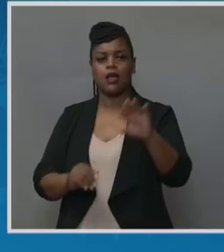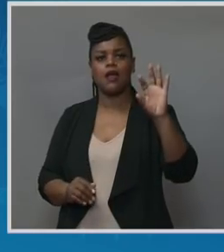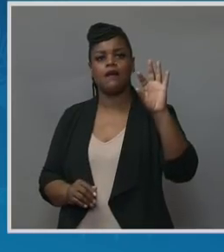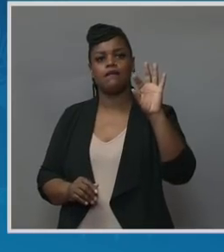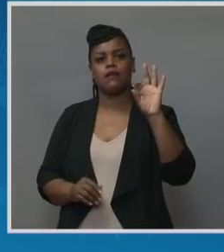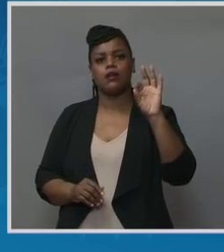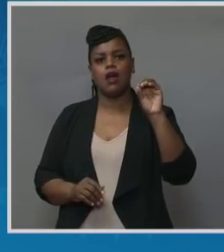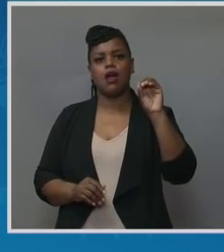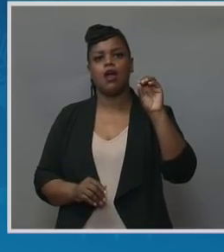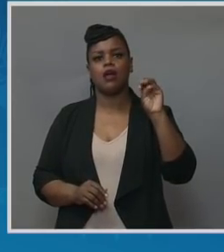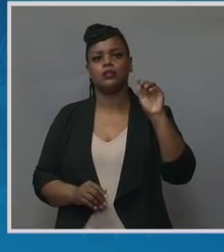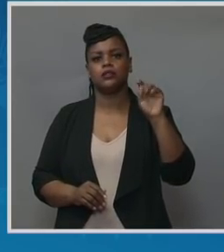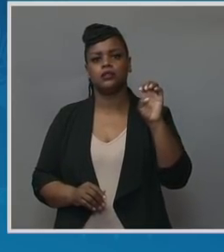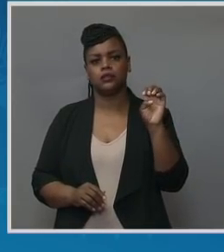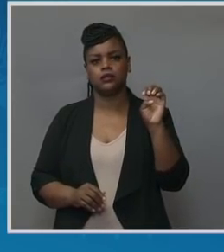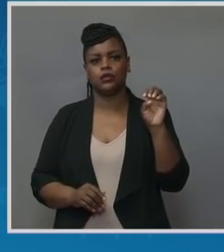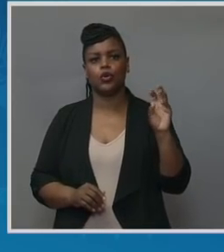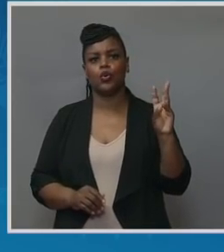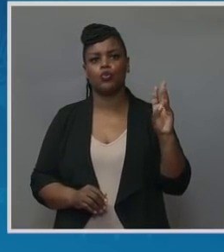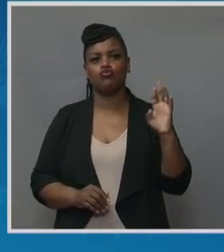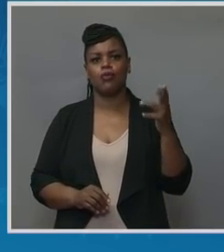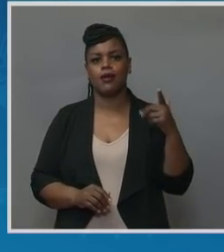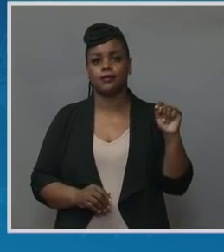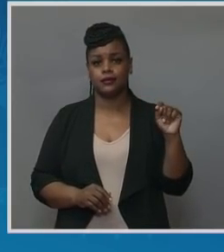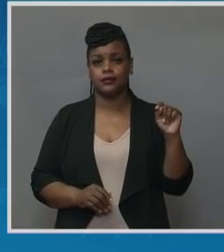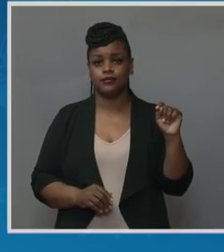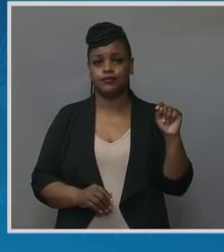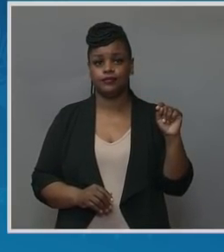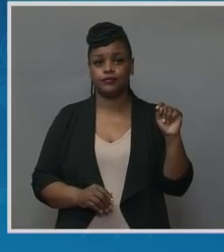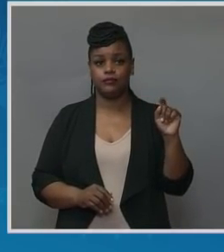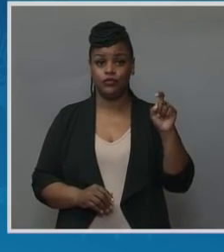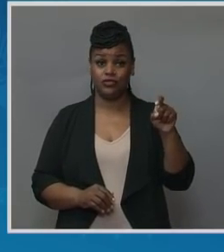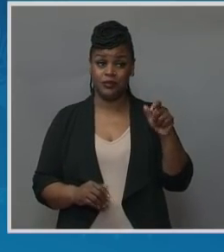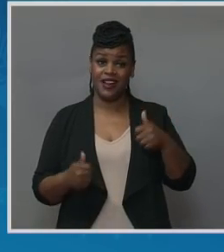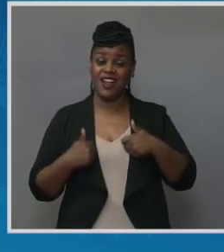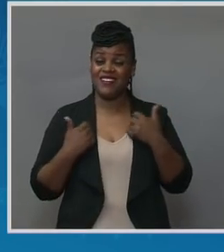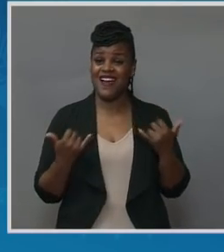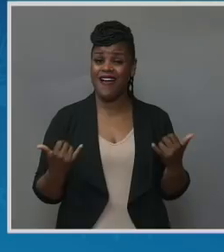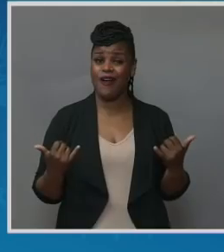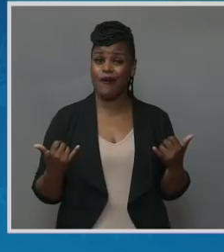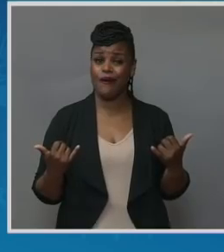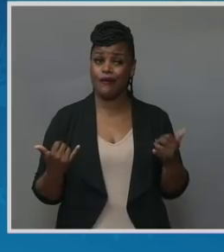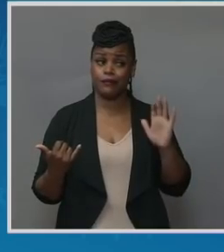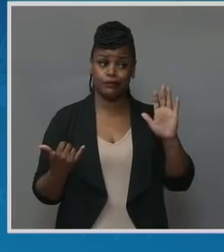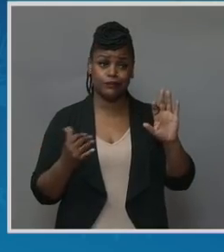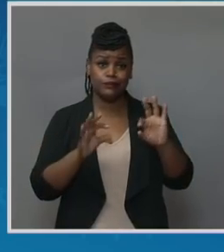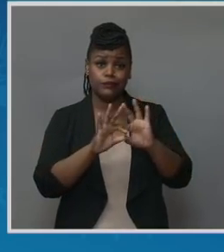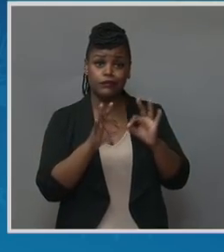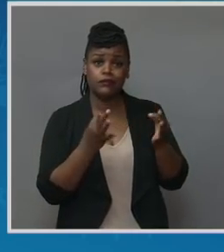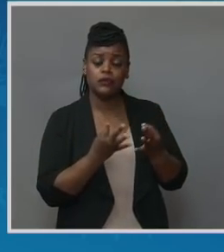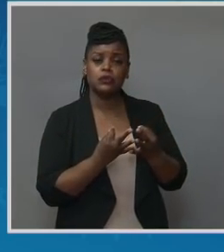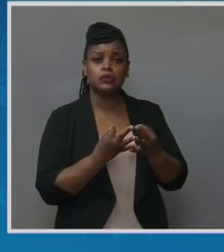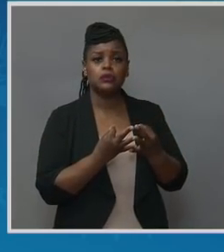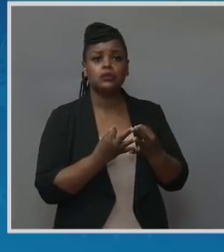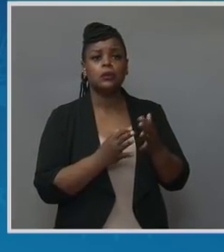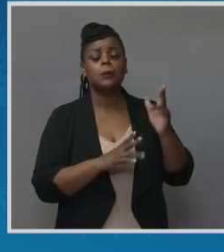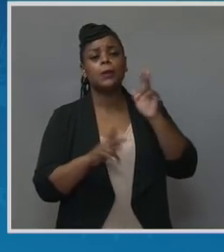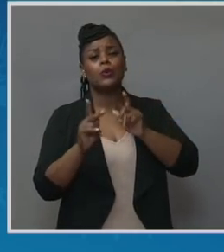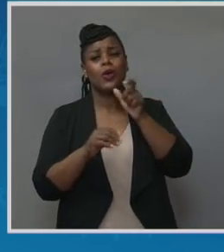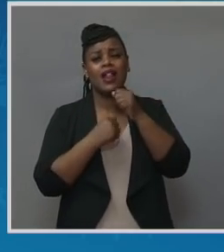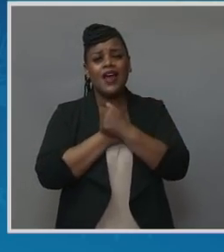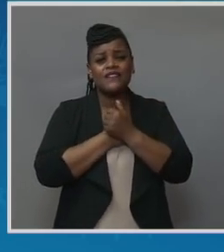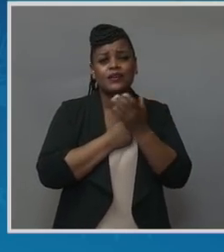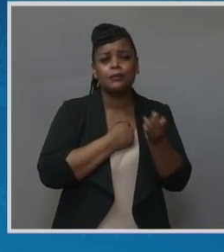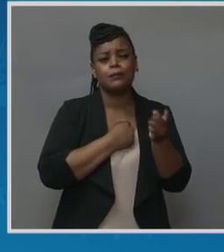He should be alive today. And to his family and loved ones, you must know that the